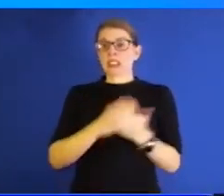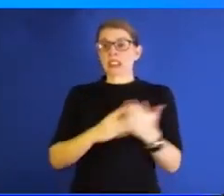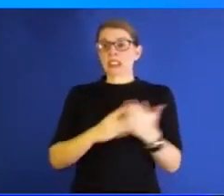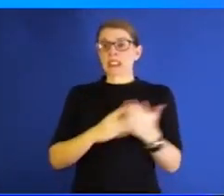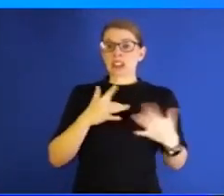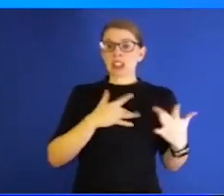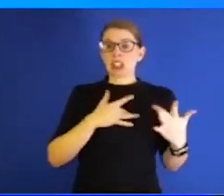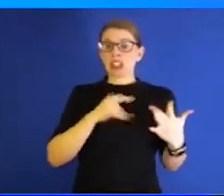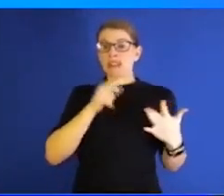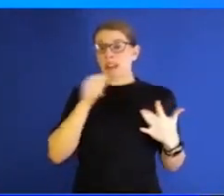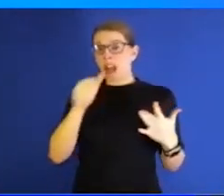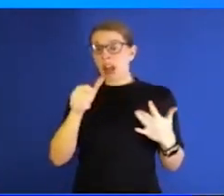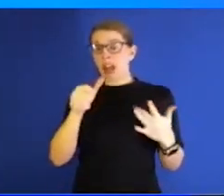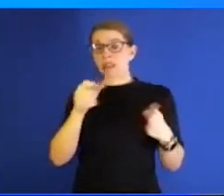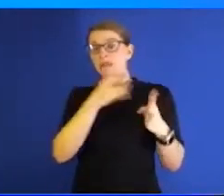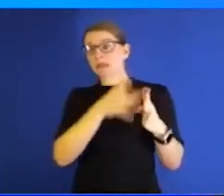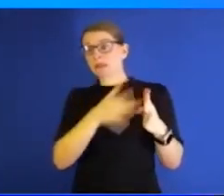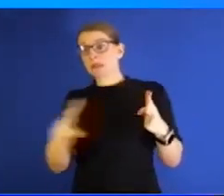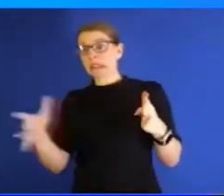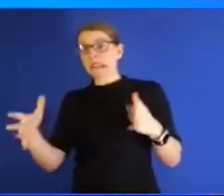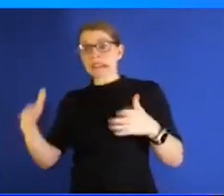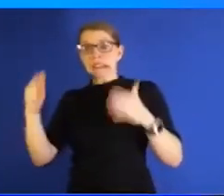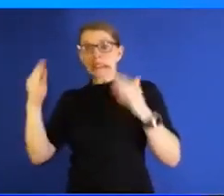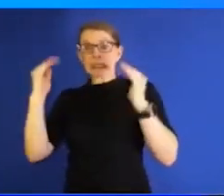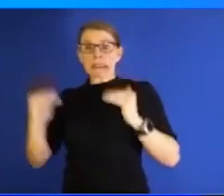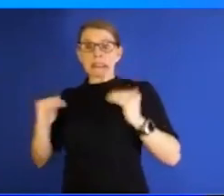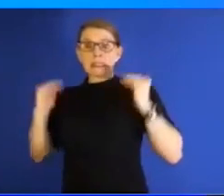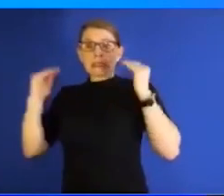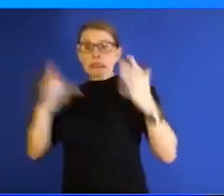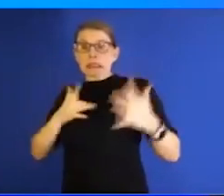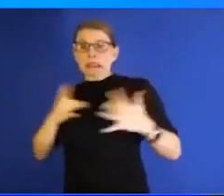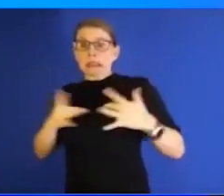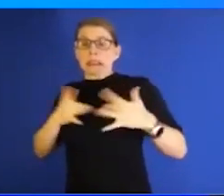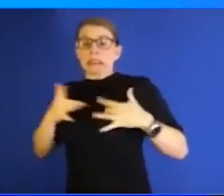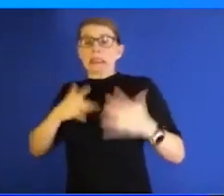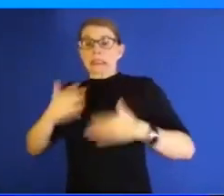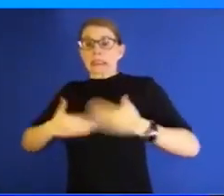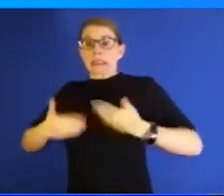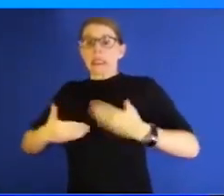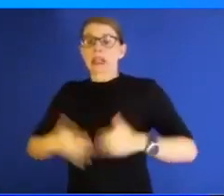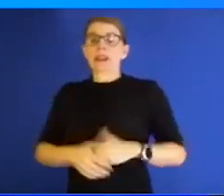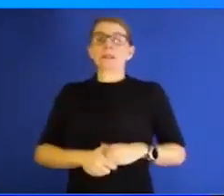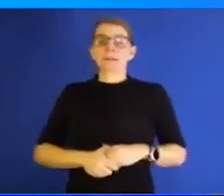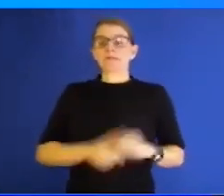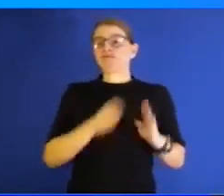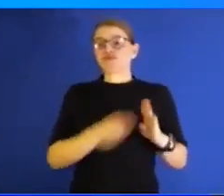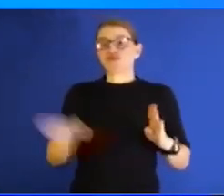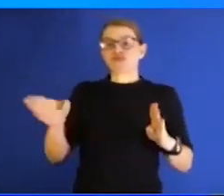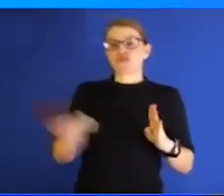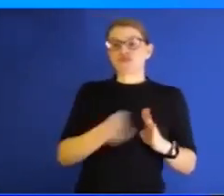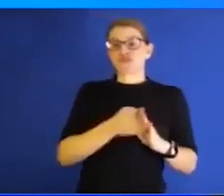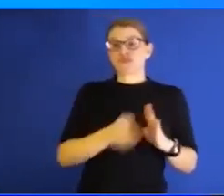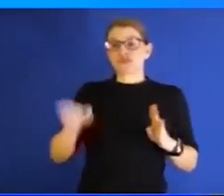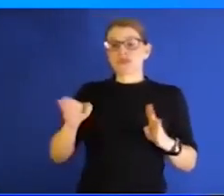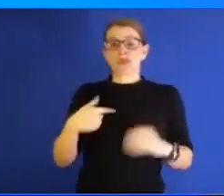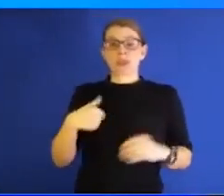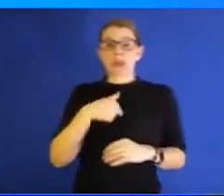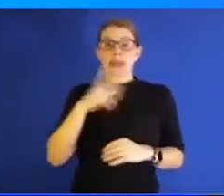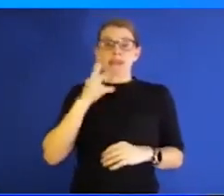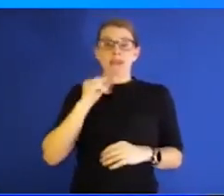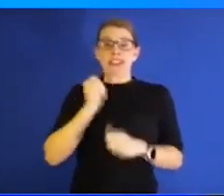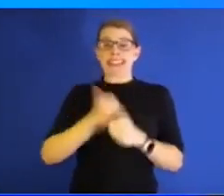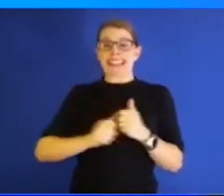this to those who were overly concerned about going into this. And we experienced every one of those emotions